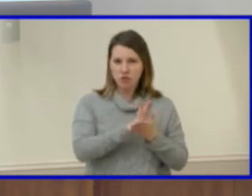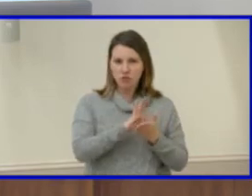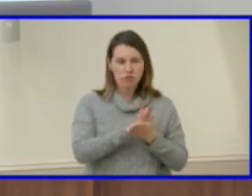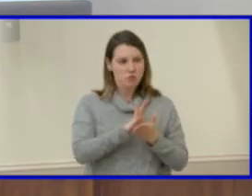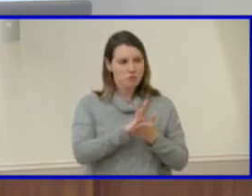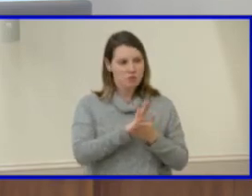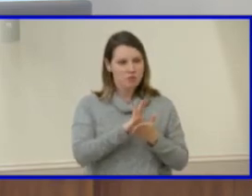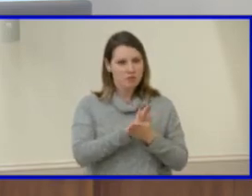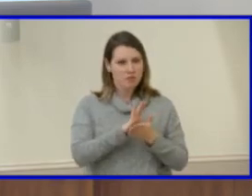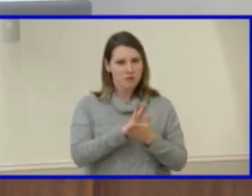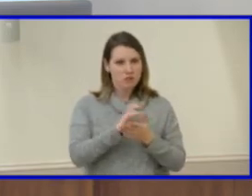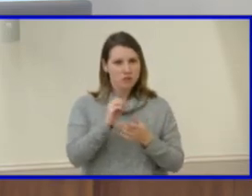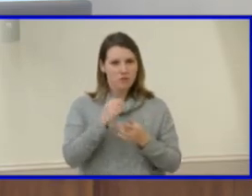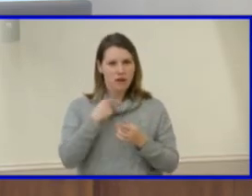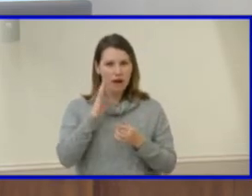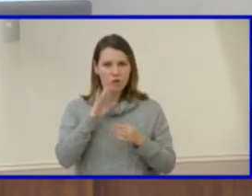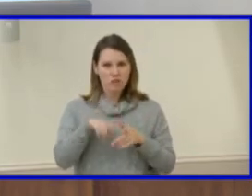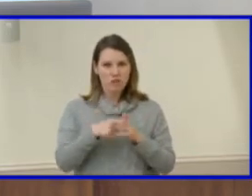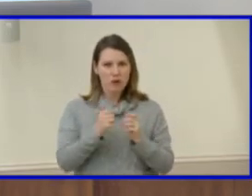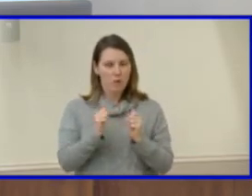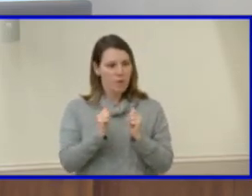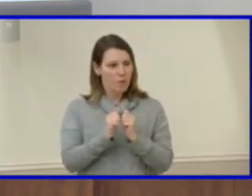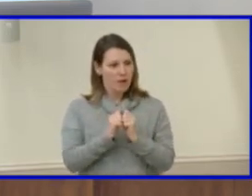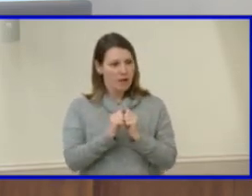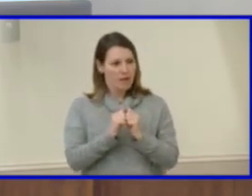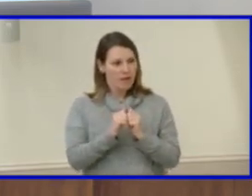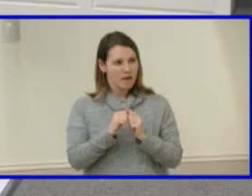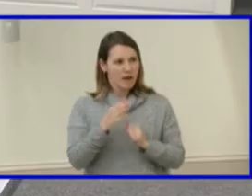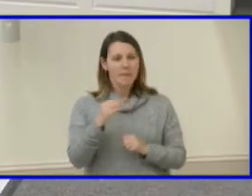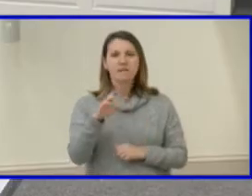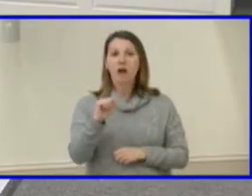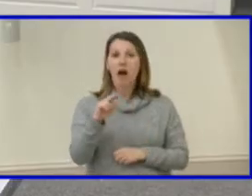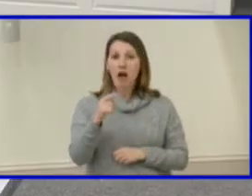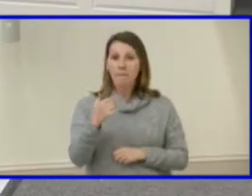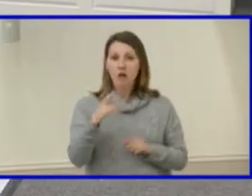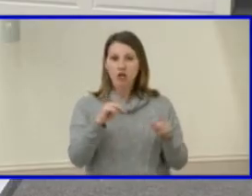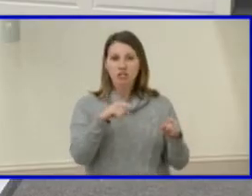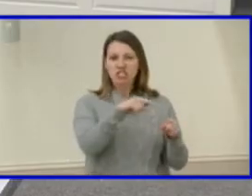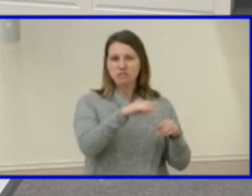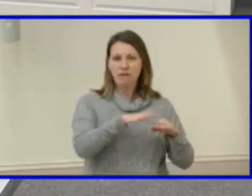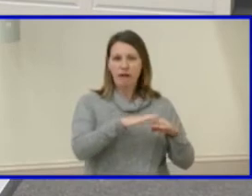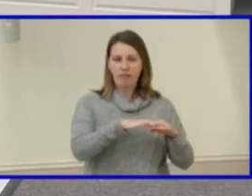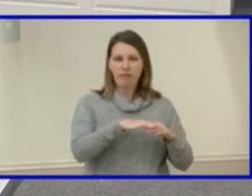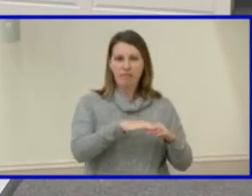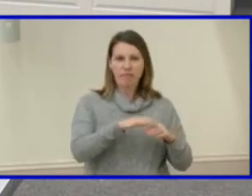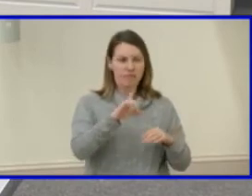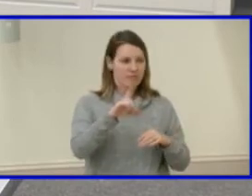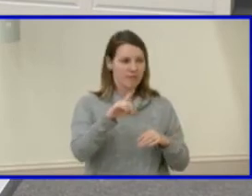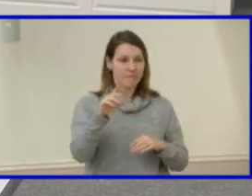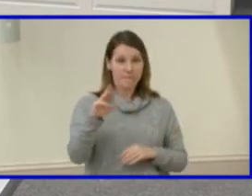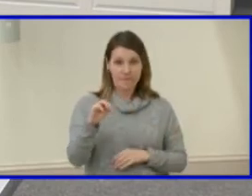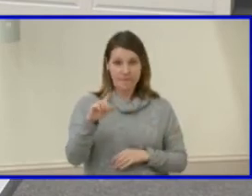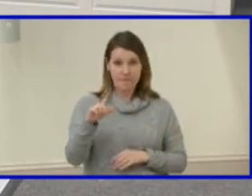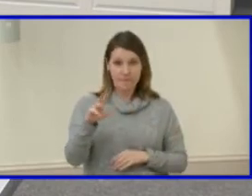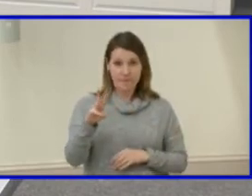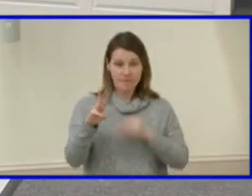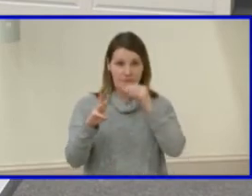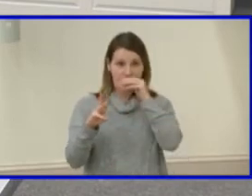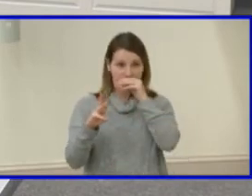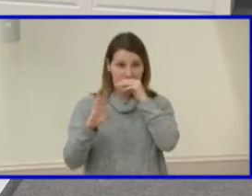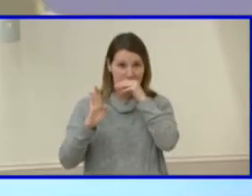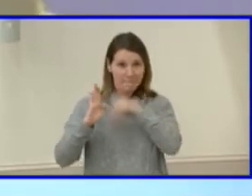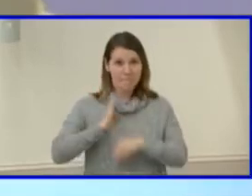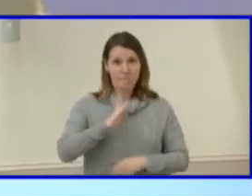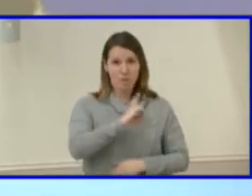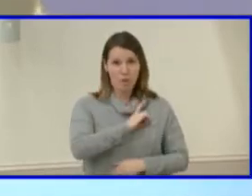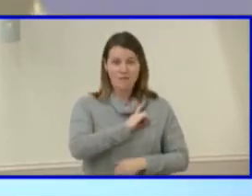Ogburn. So I'm going to start with her. Ms. Ogburn, the floor is yours. Thank you. Yes, I've been on the Maggie Walker Board